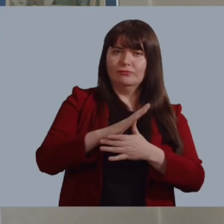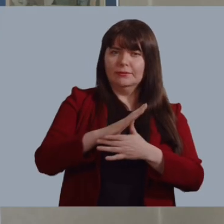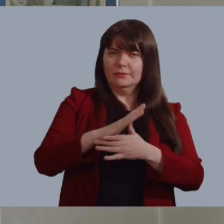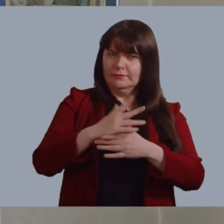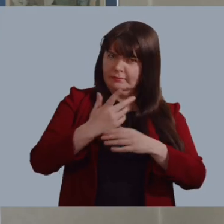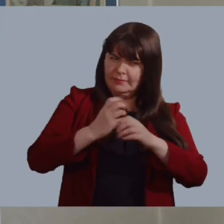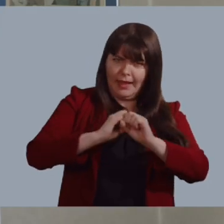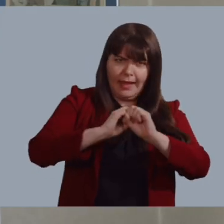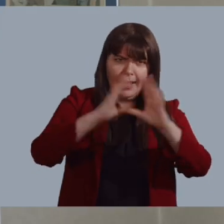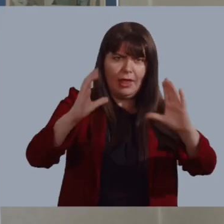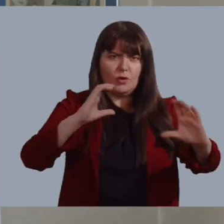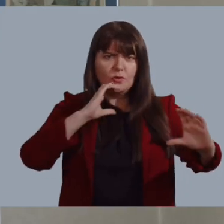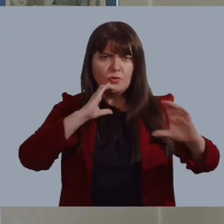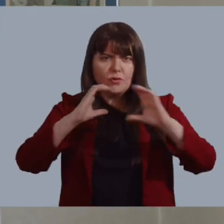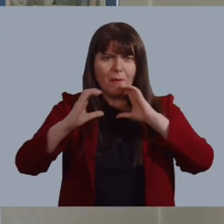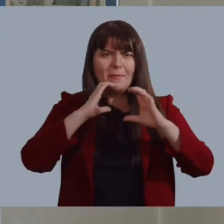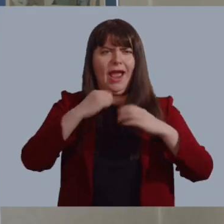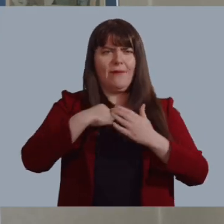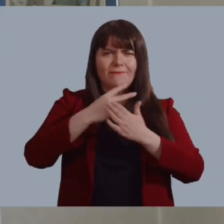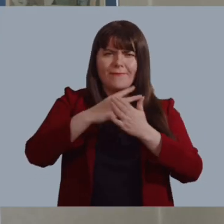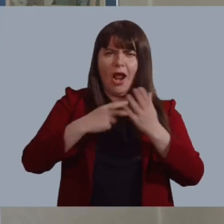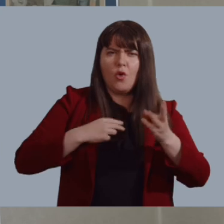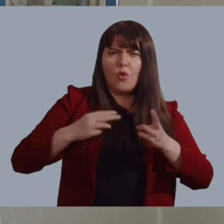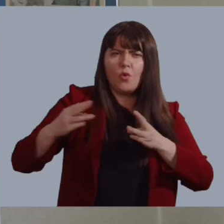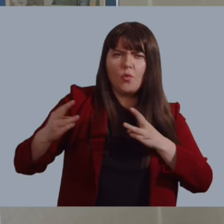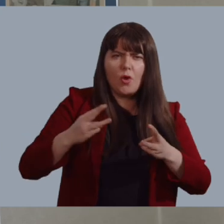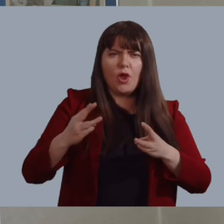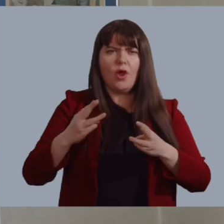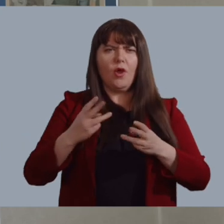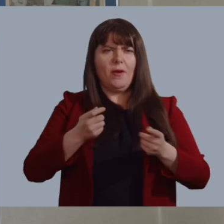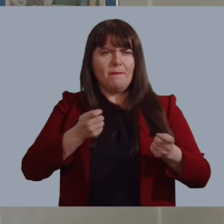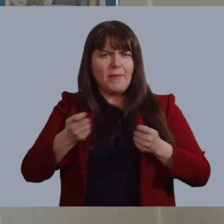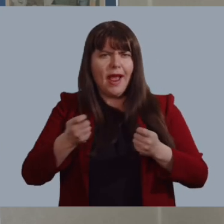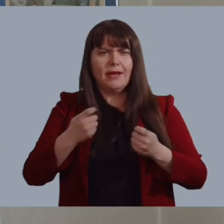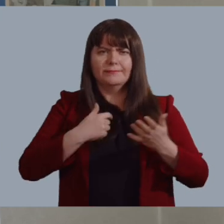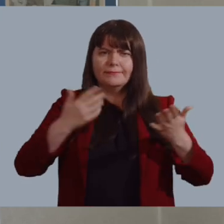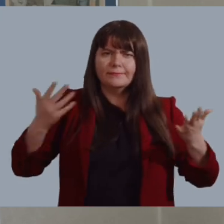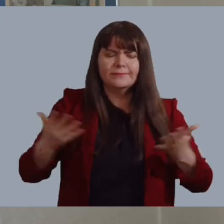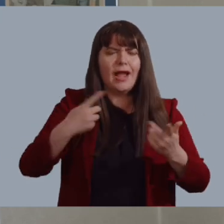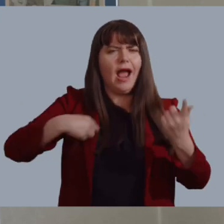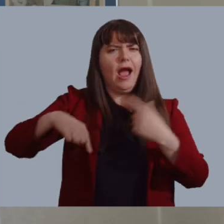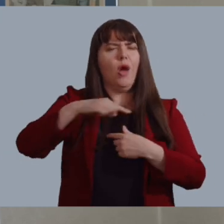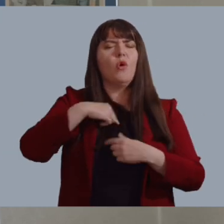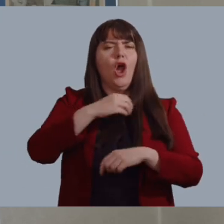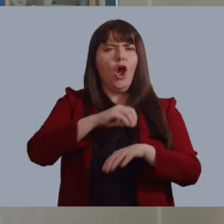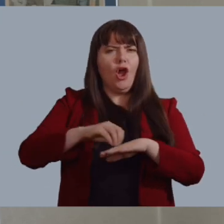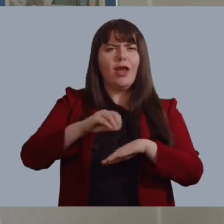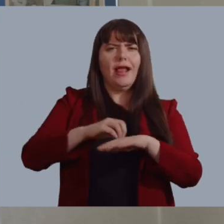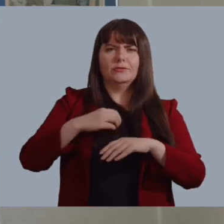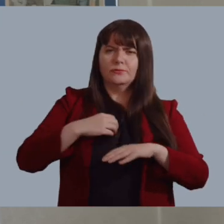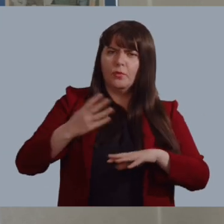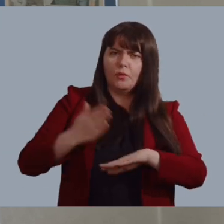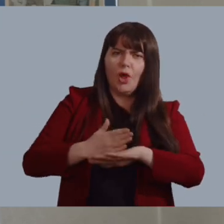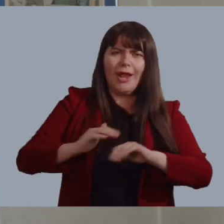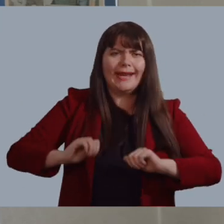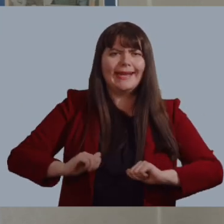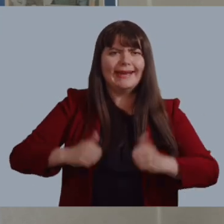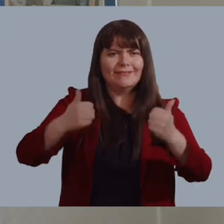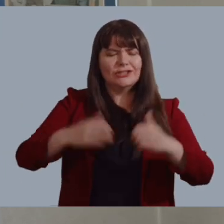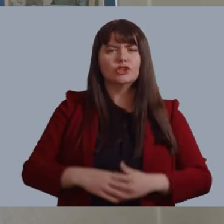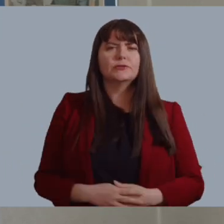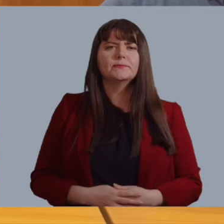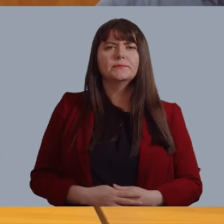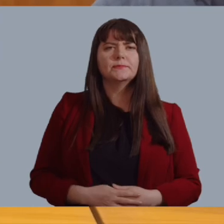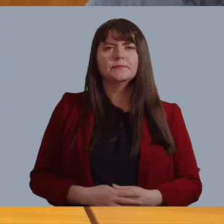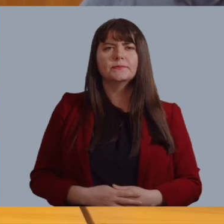priority will see us clearly communicating the value of our work while maintaining and enhancing our organisational effectiveness.